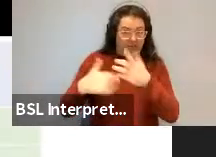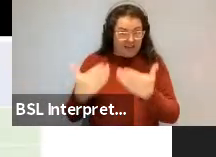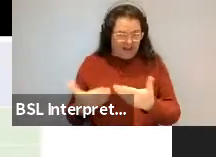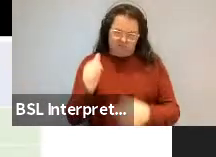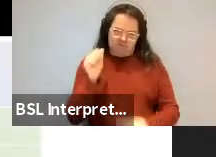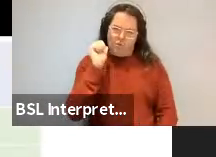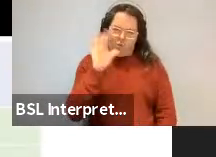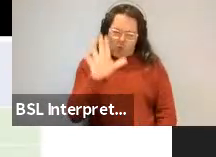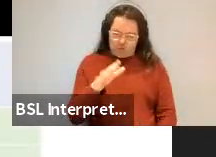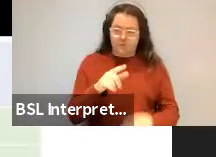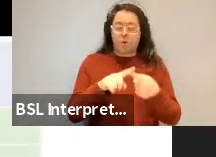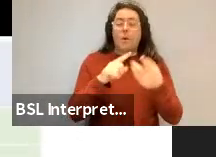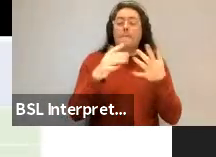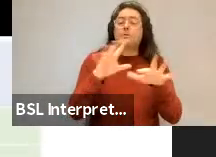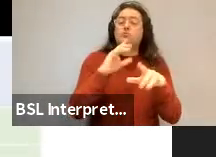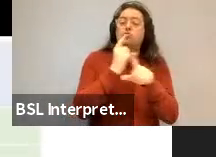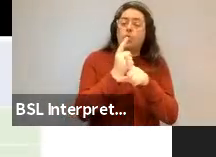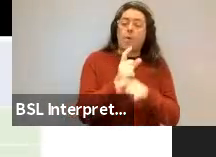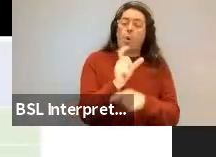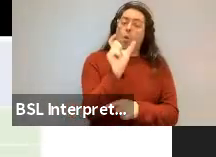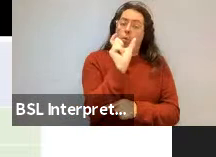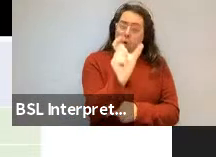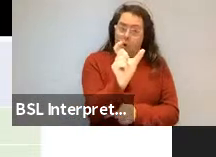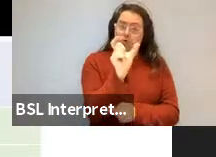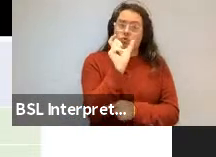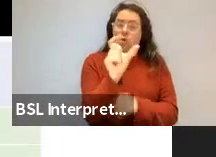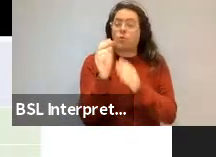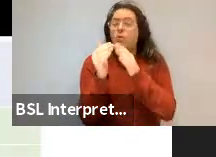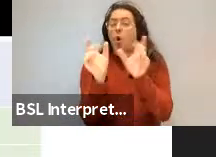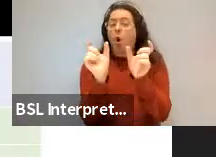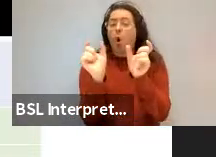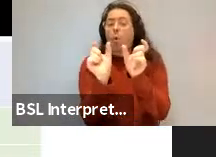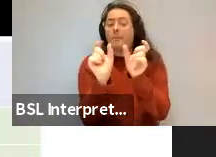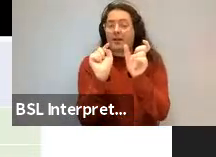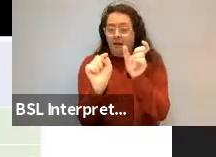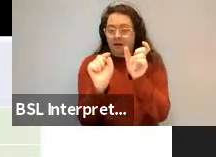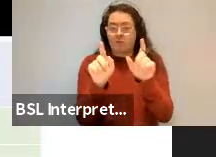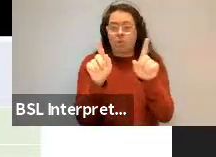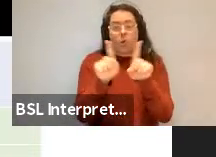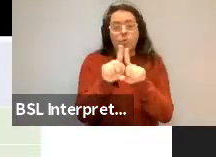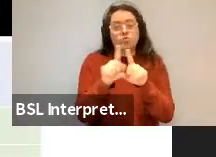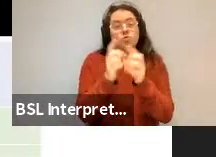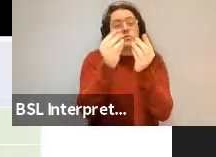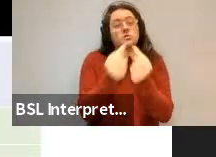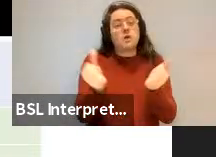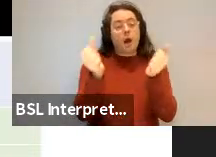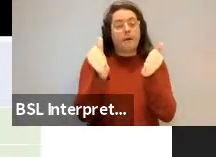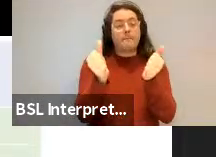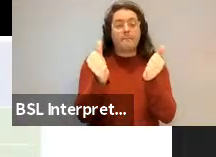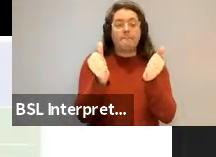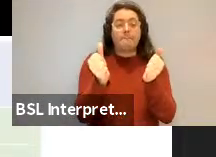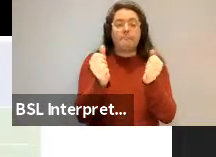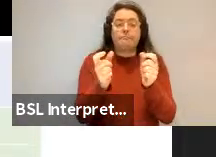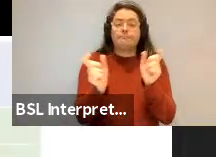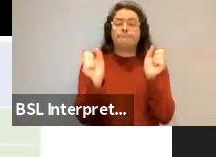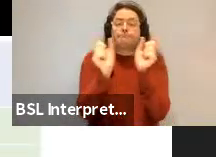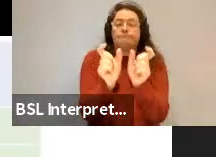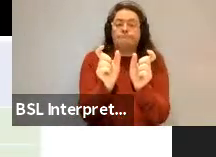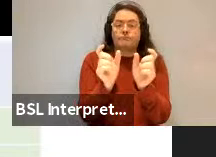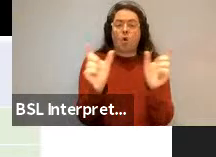words and words with open slots. We also have unfilled lexical constructions like the noun compound construction.